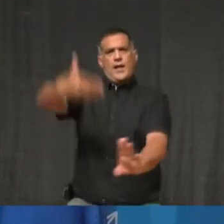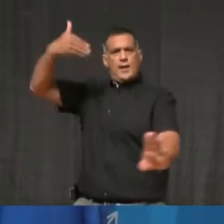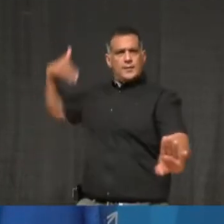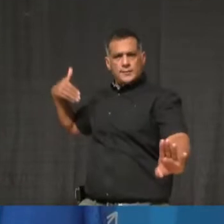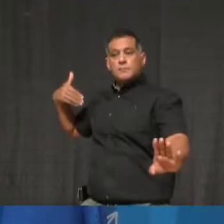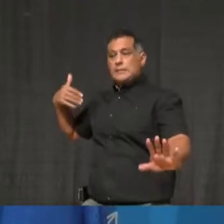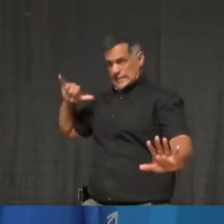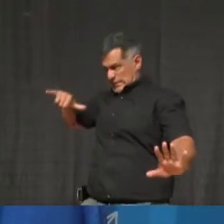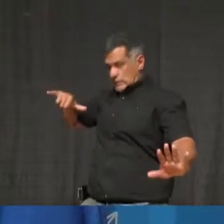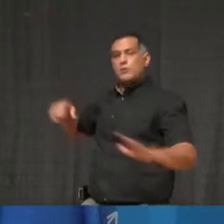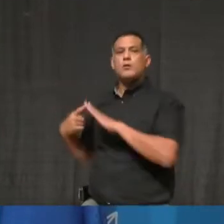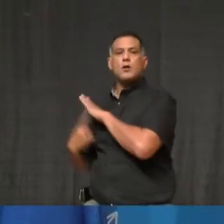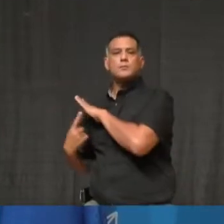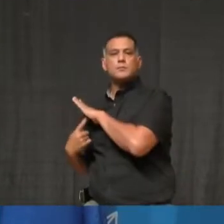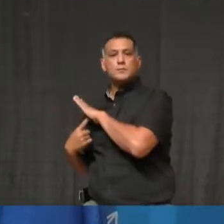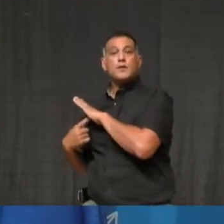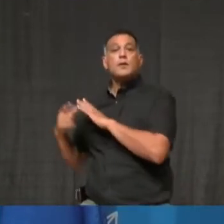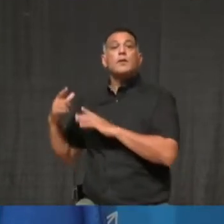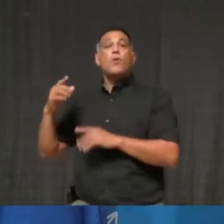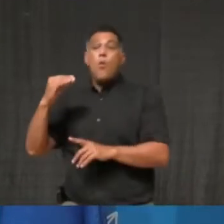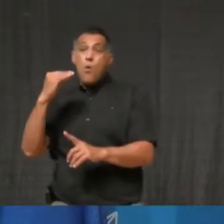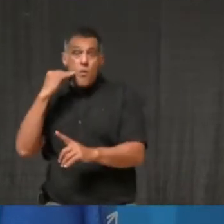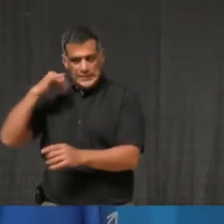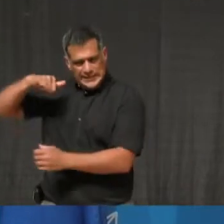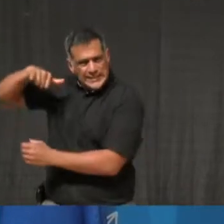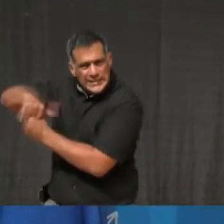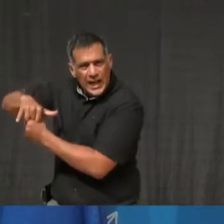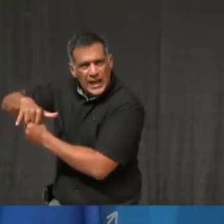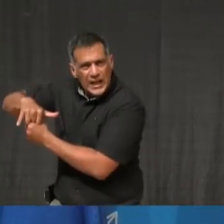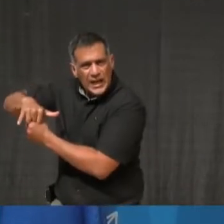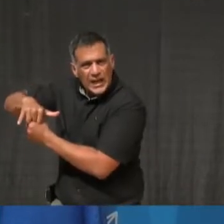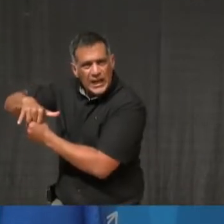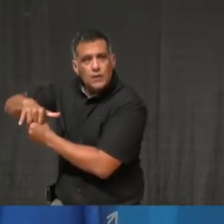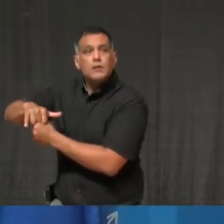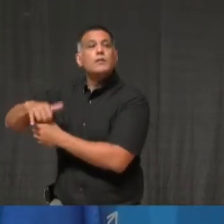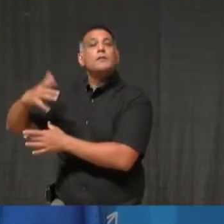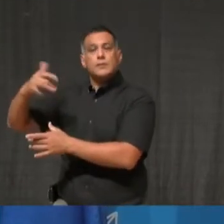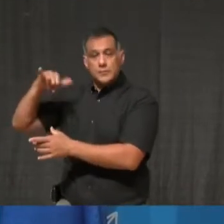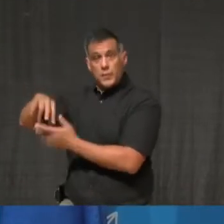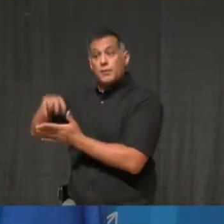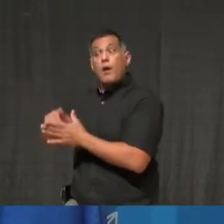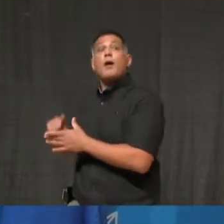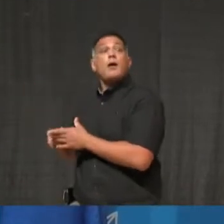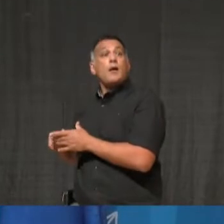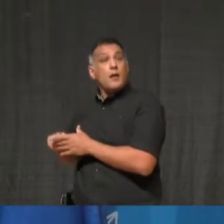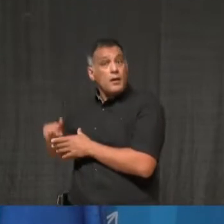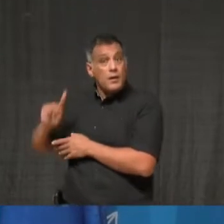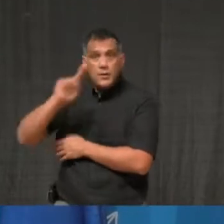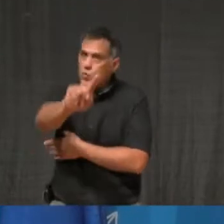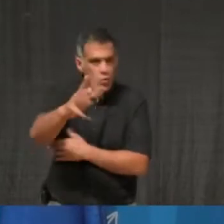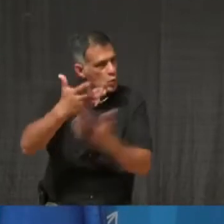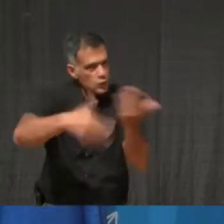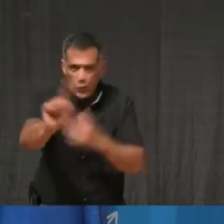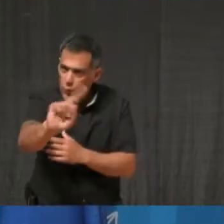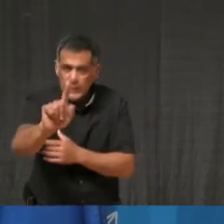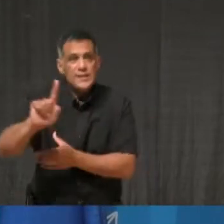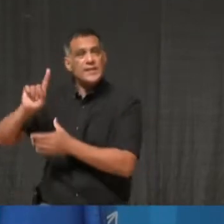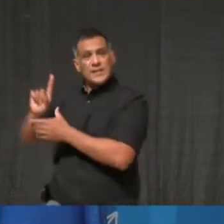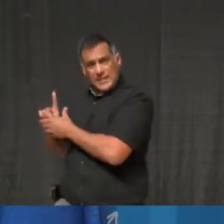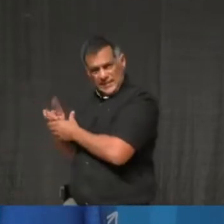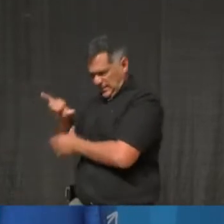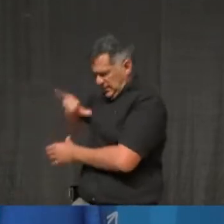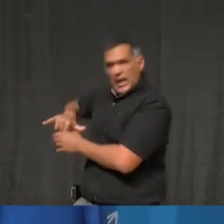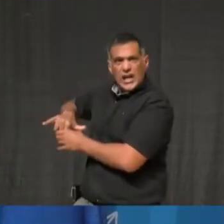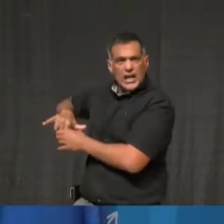that if you have returned to Peel from outside of Canada, follow federal guidance around mandatory